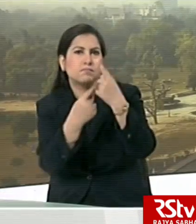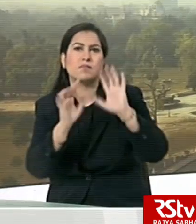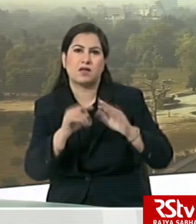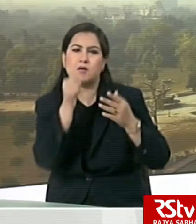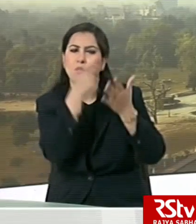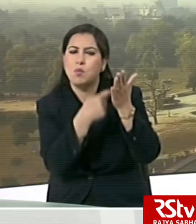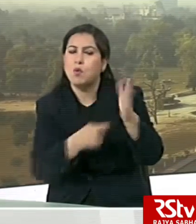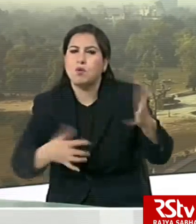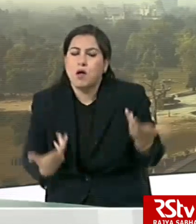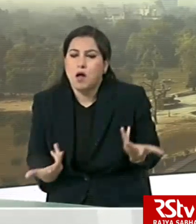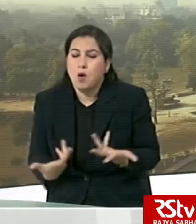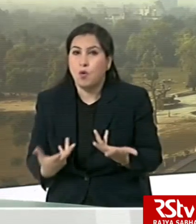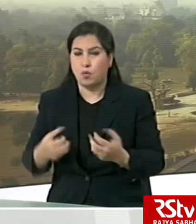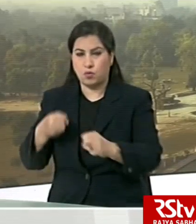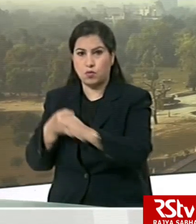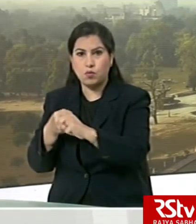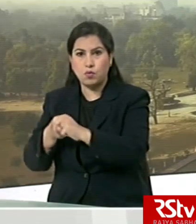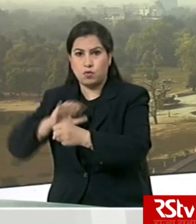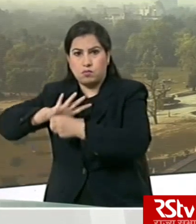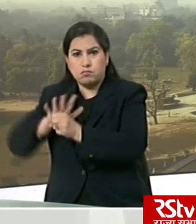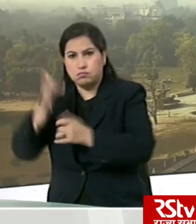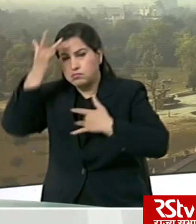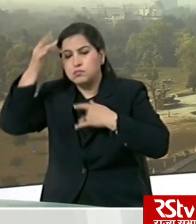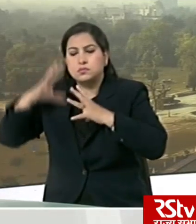fight the COVID-19 infection.